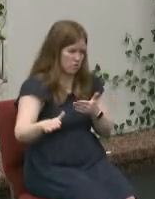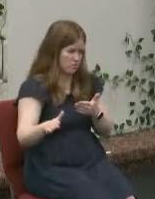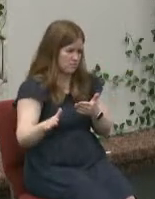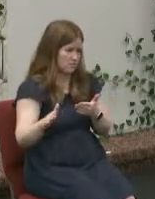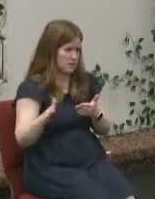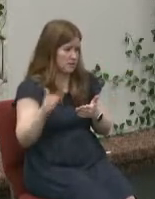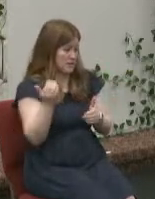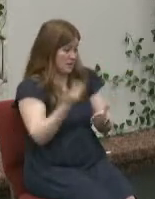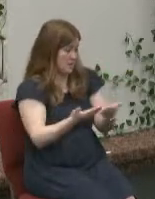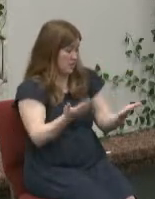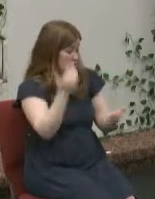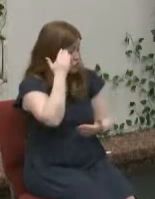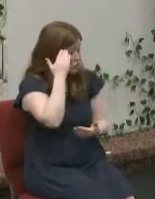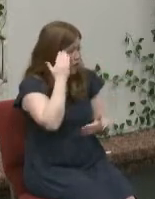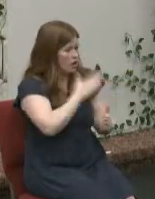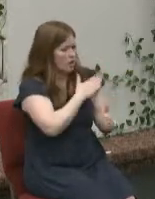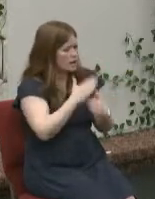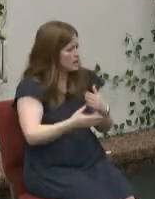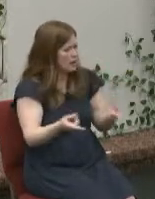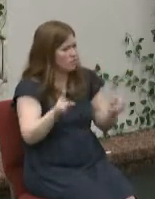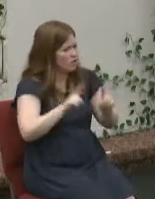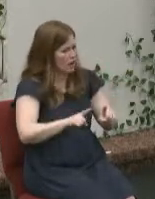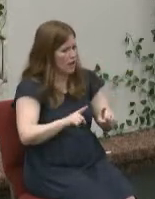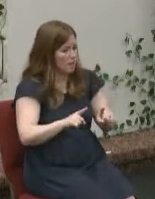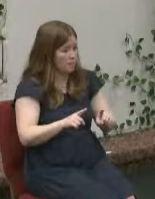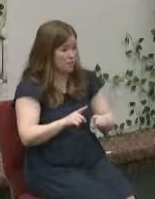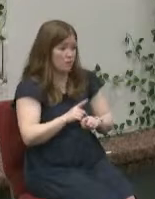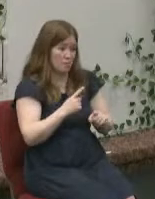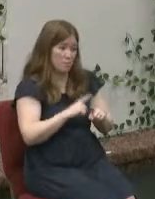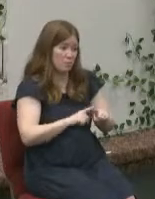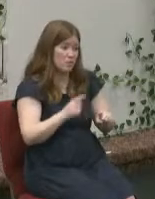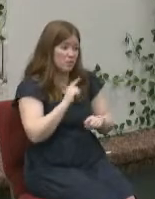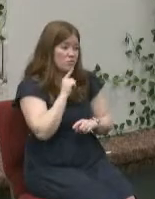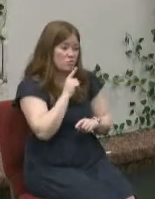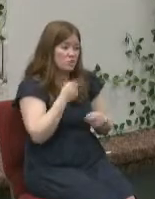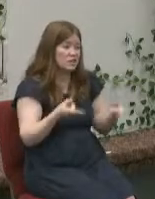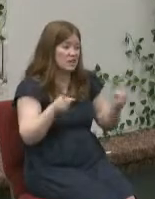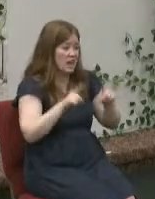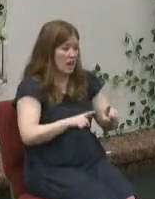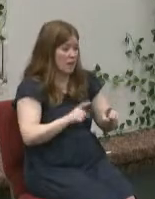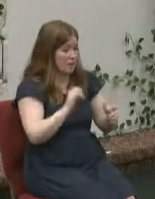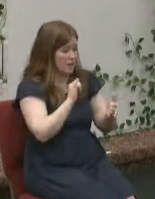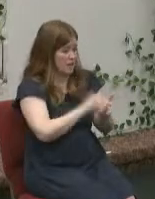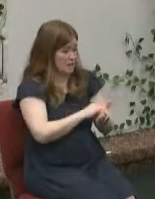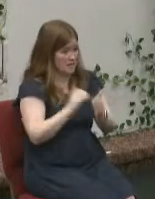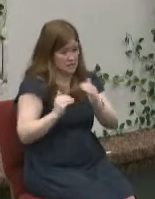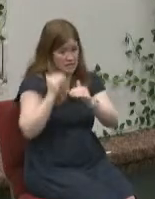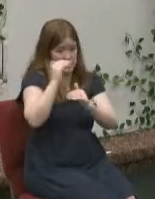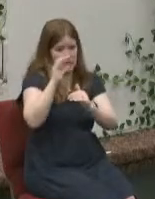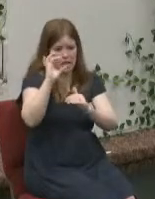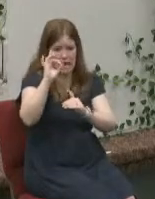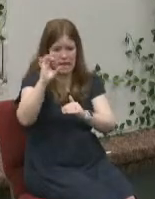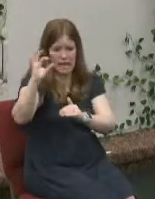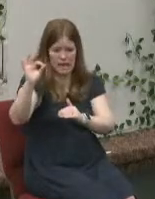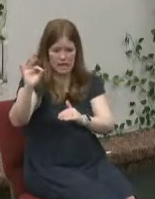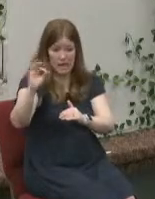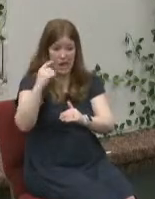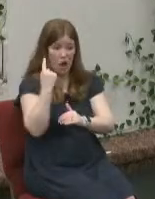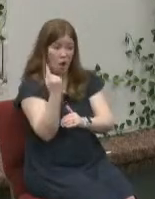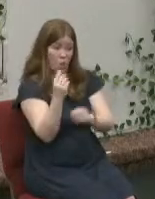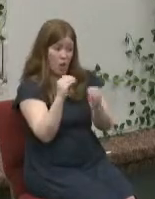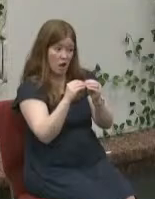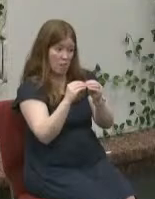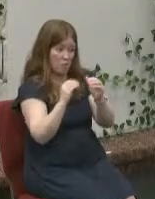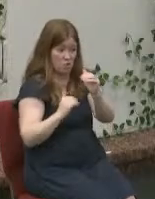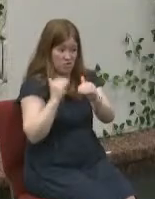things you thought would never happen actually happened that's level eight and nine and only one remains